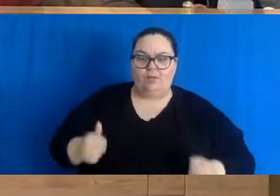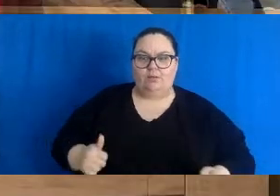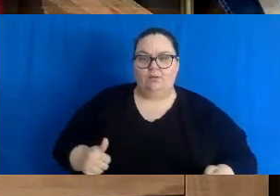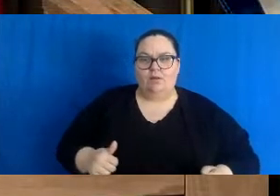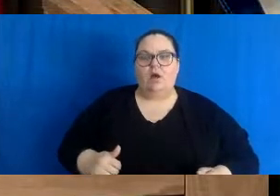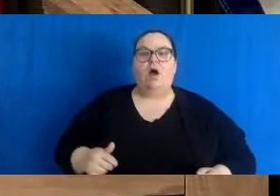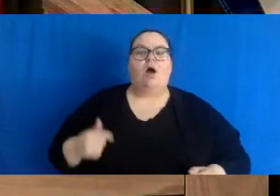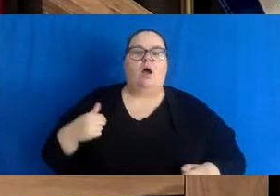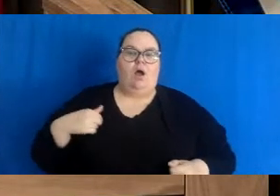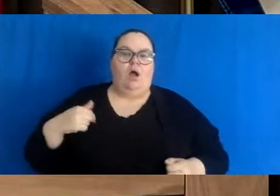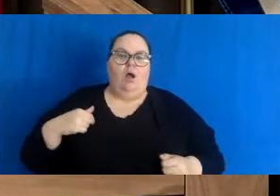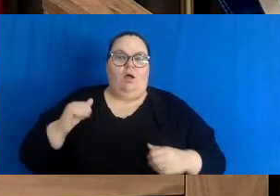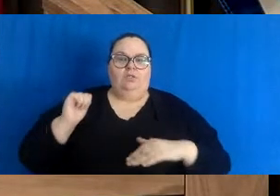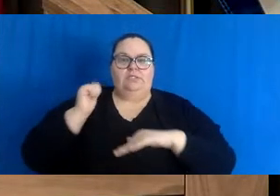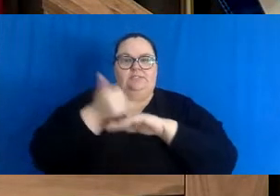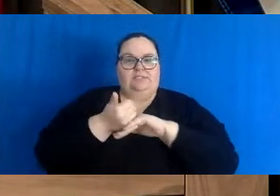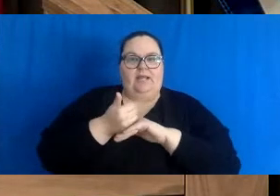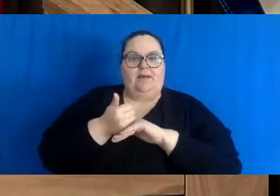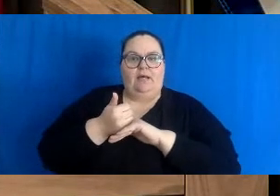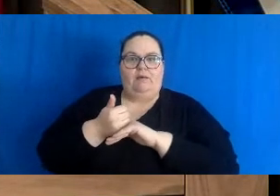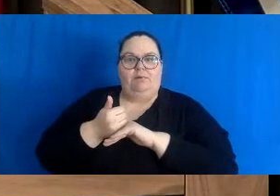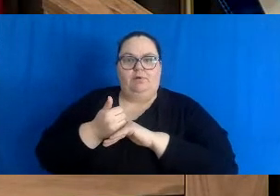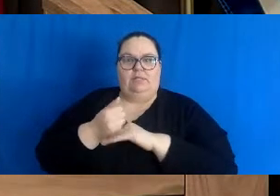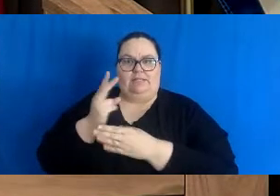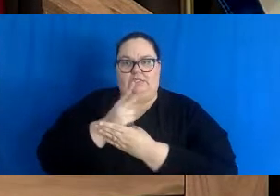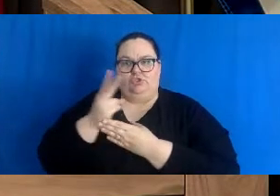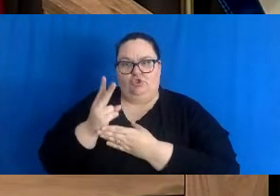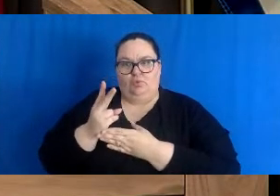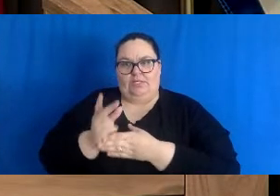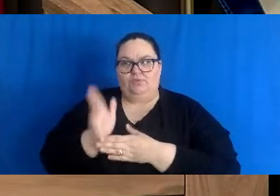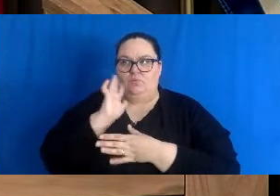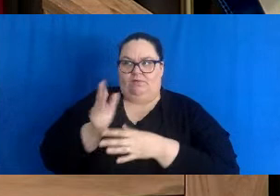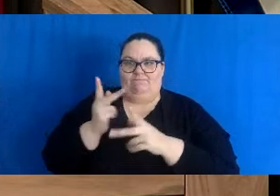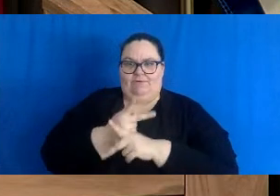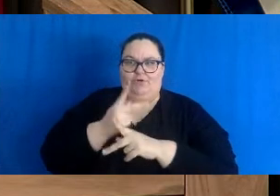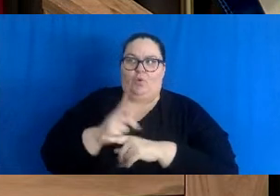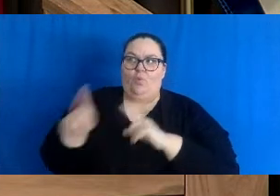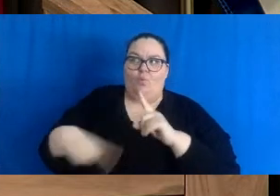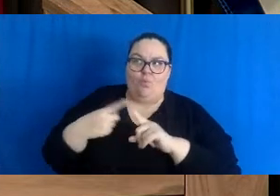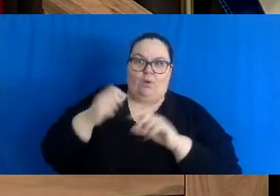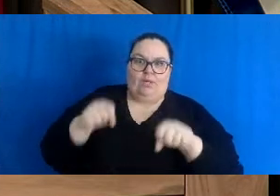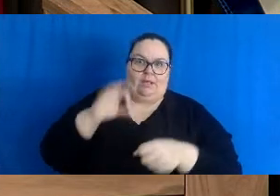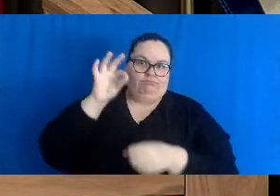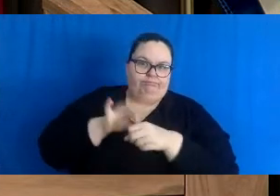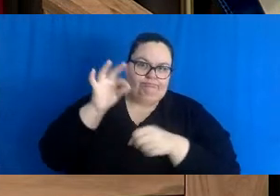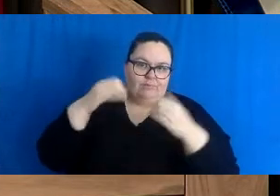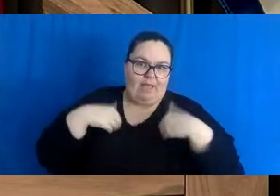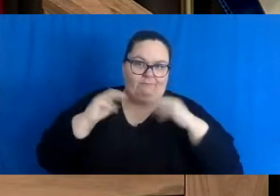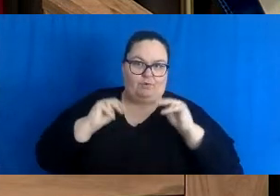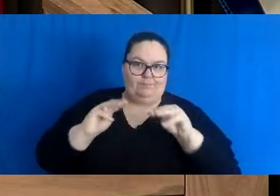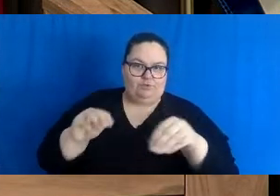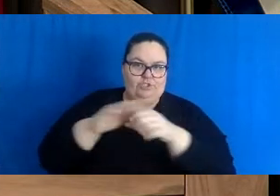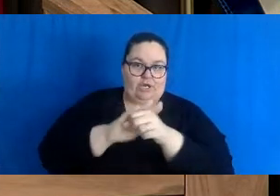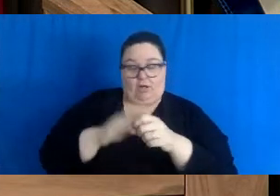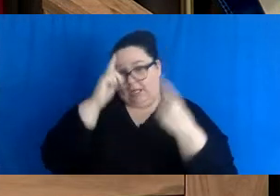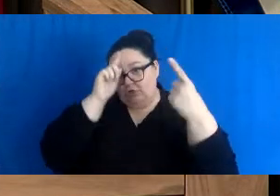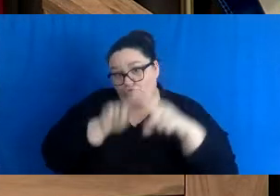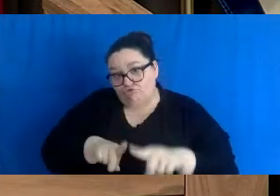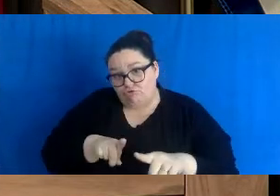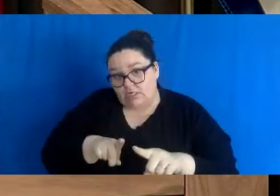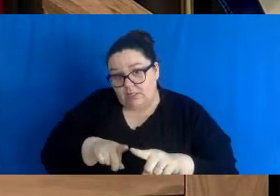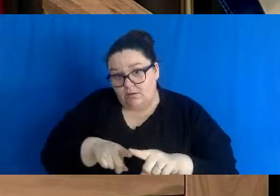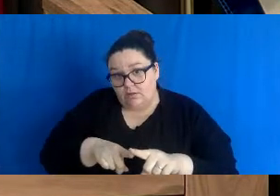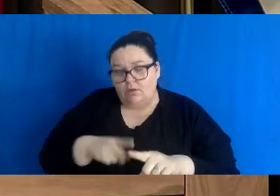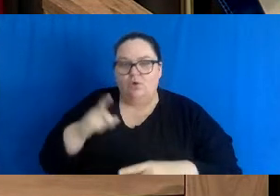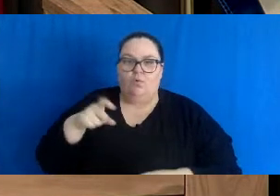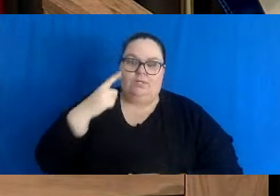date within this time period, within the next two weeks. And because I do agree with you, we have to find